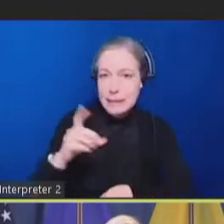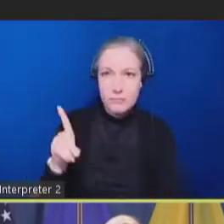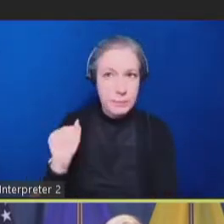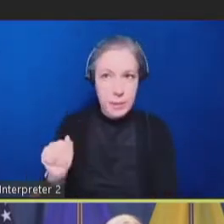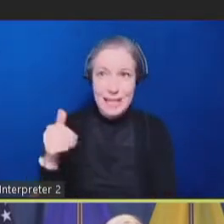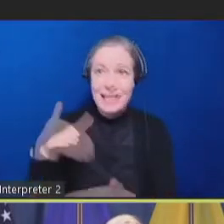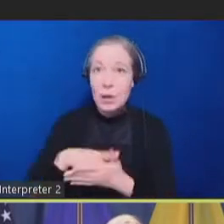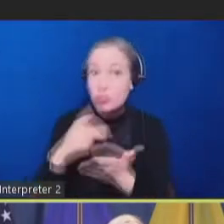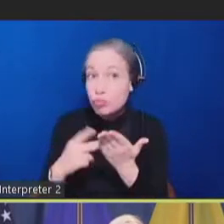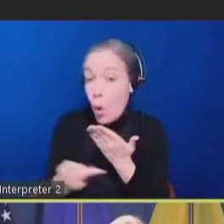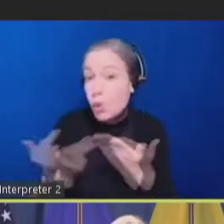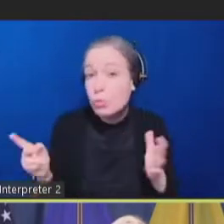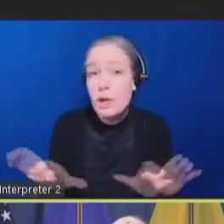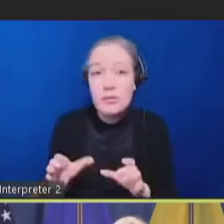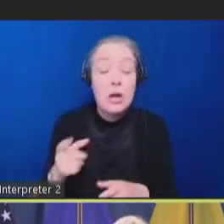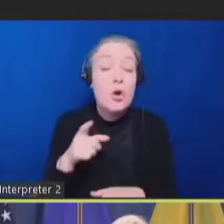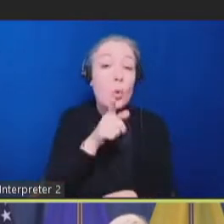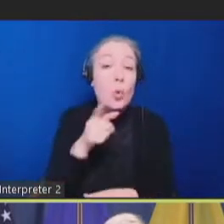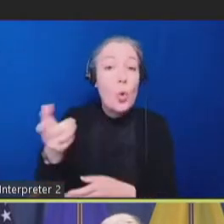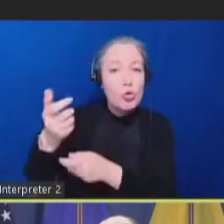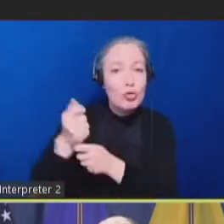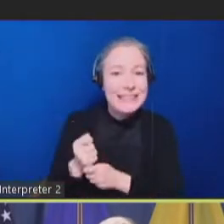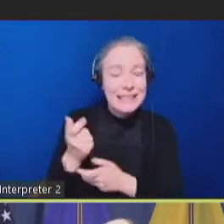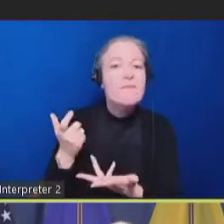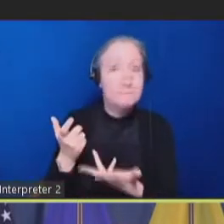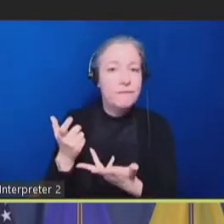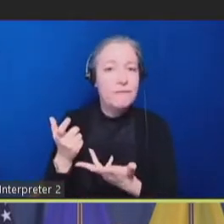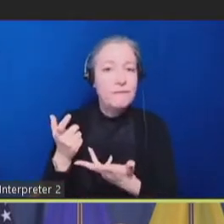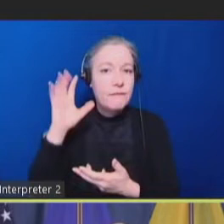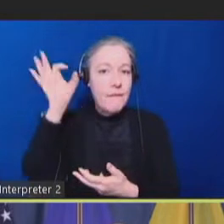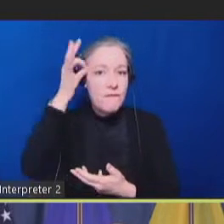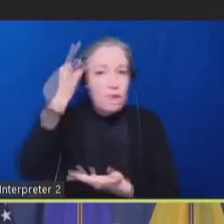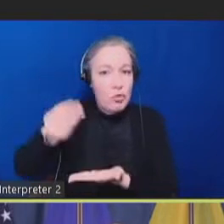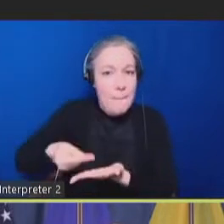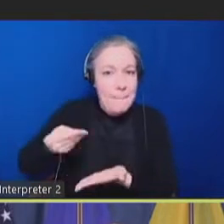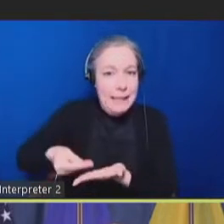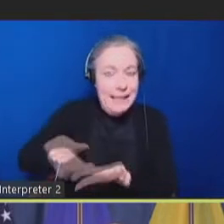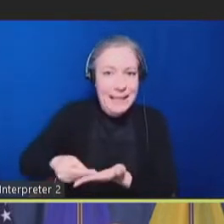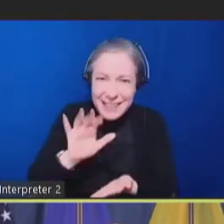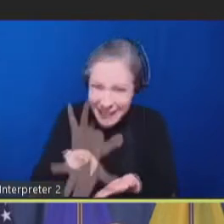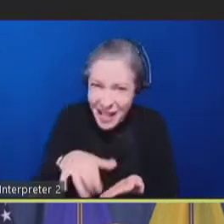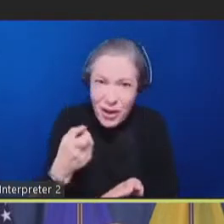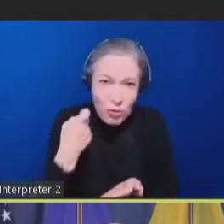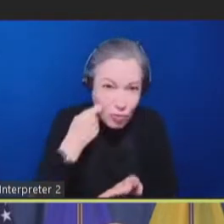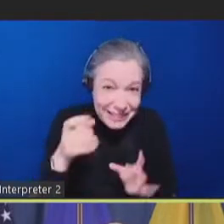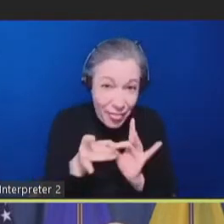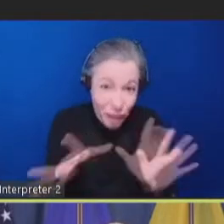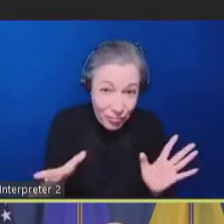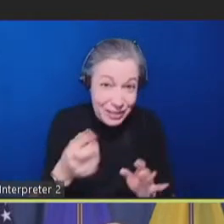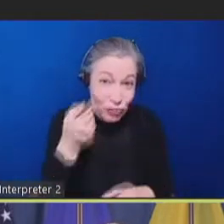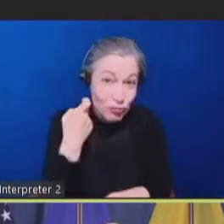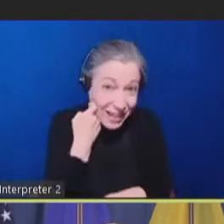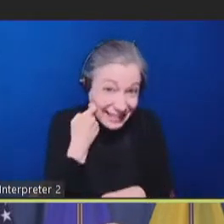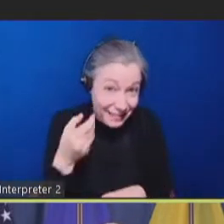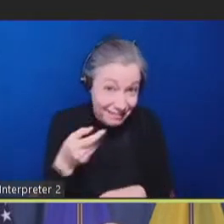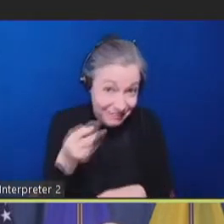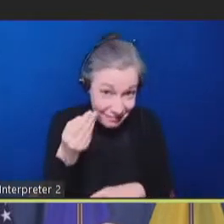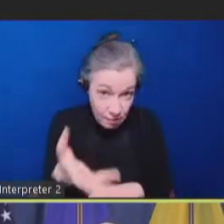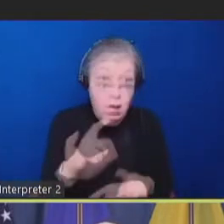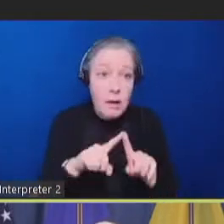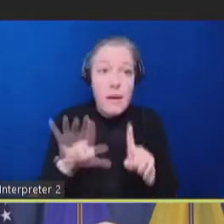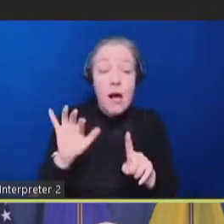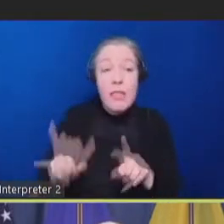or Activities Receiving Federal Finance Assistance. This was very recently released. And in this release, Ellison